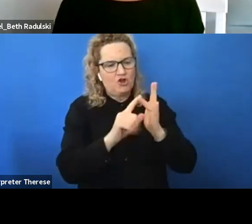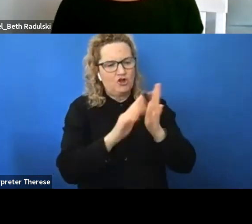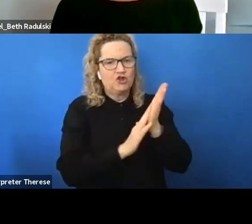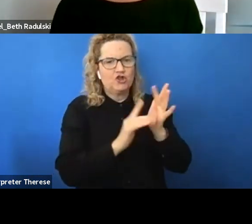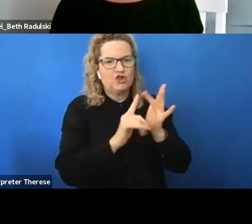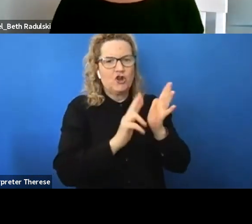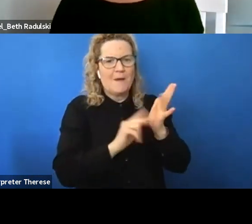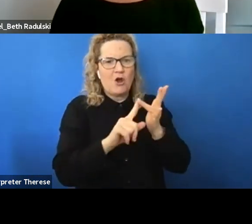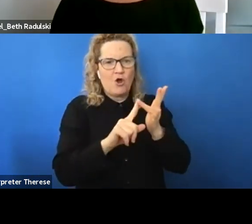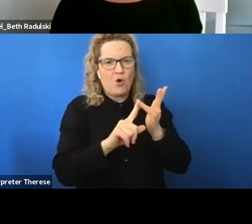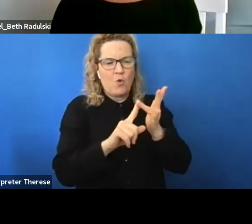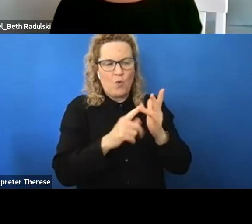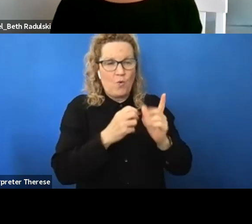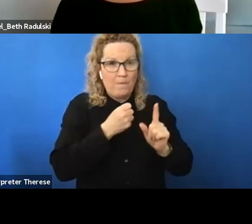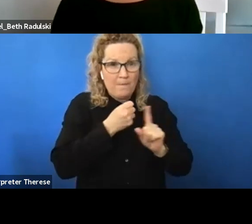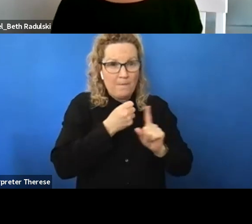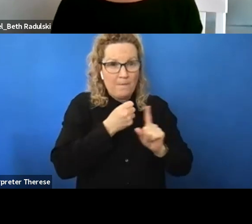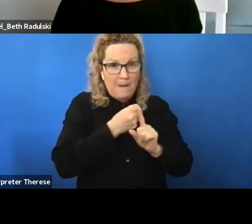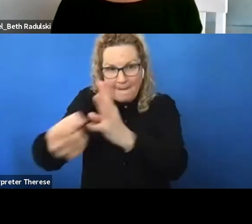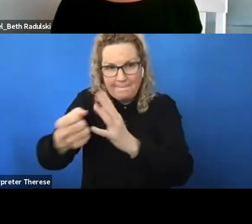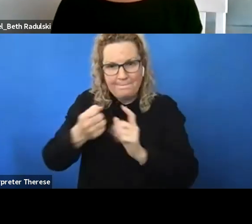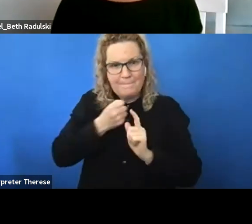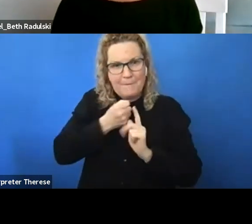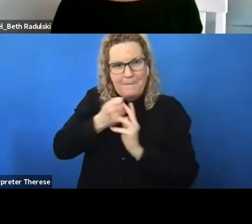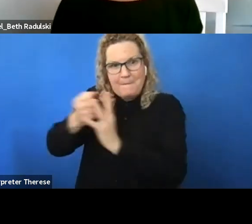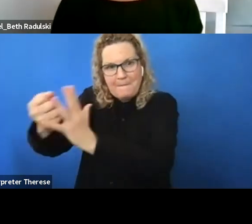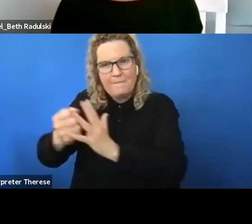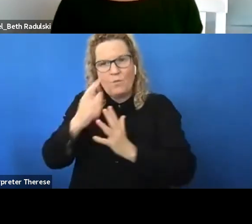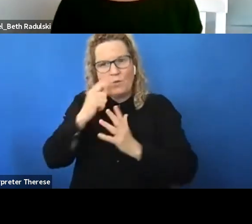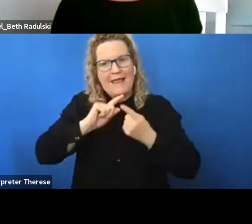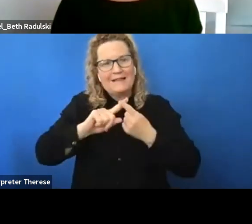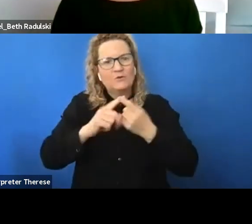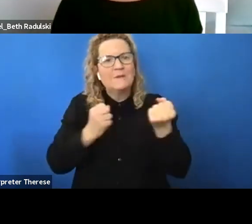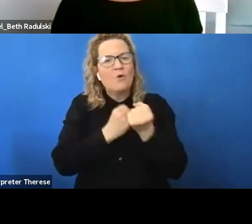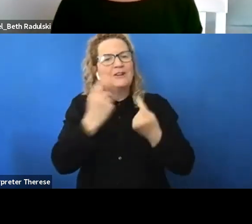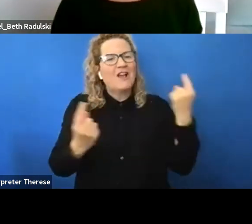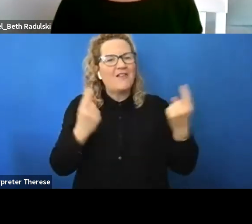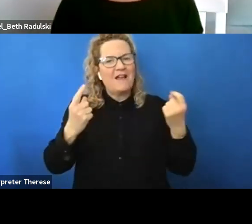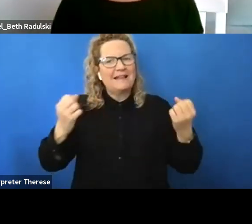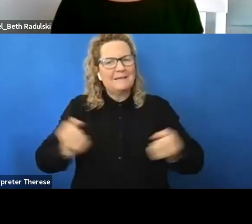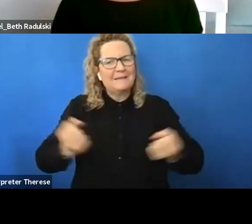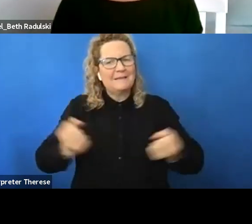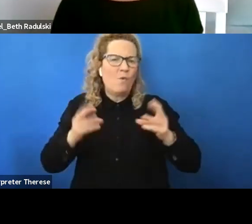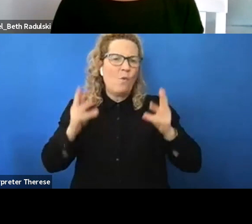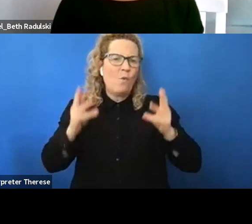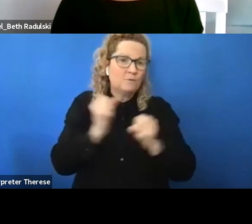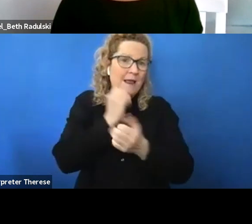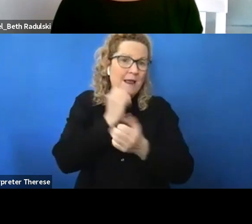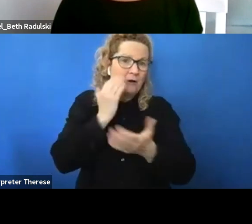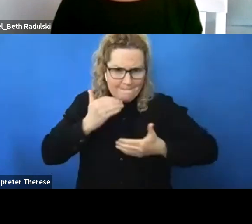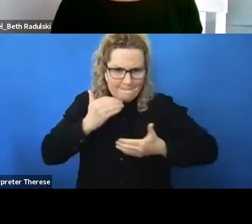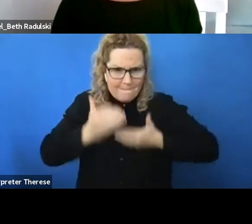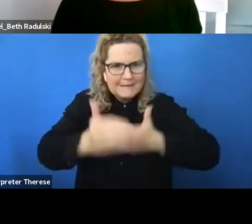importance of just continuing to support one another i think it's powerful vehicle to ensure that this momentum gets